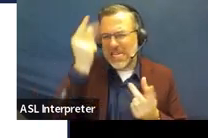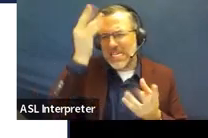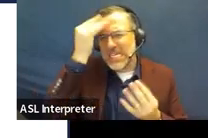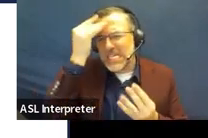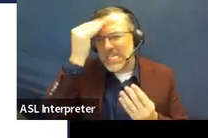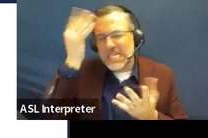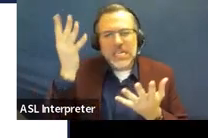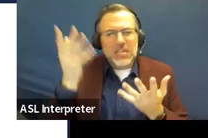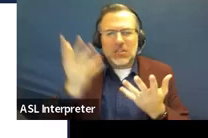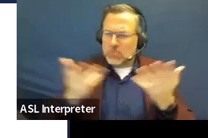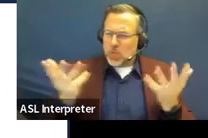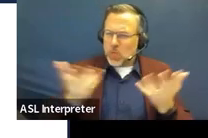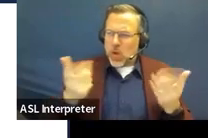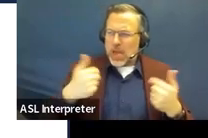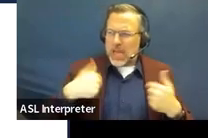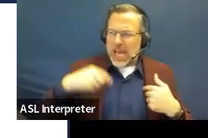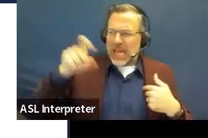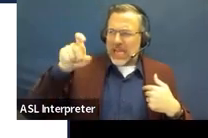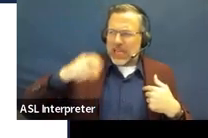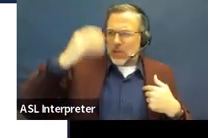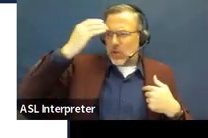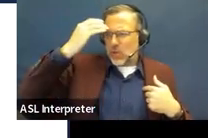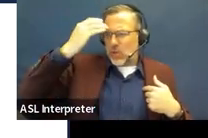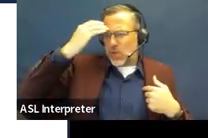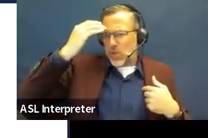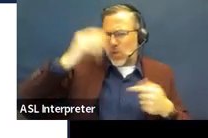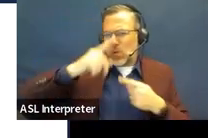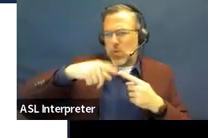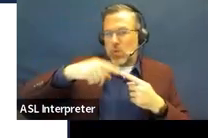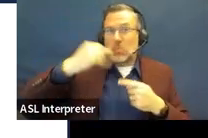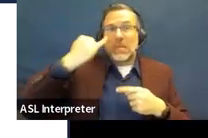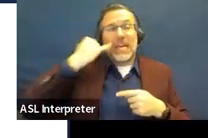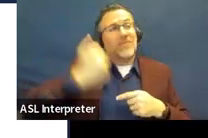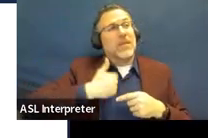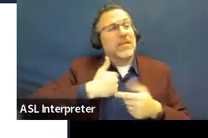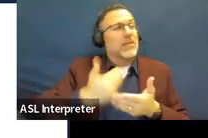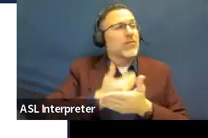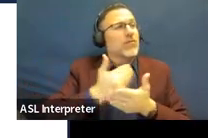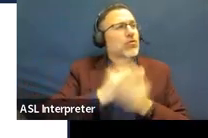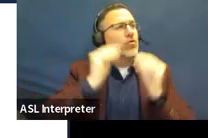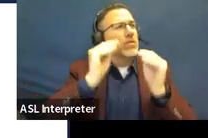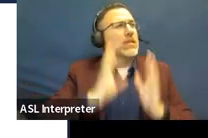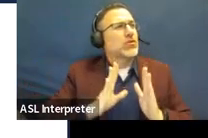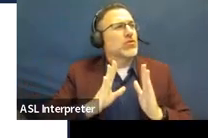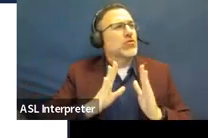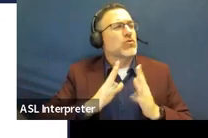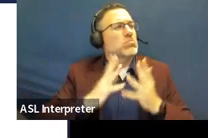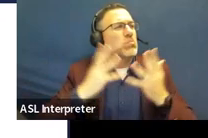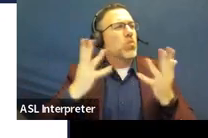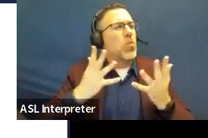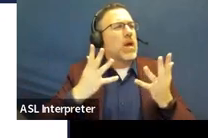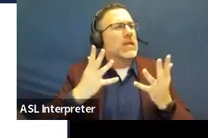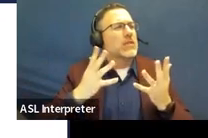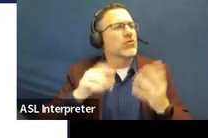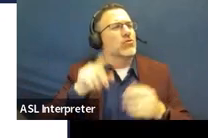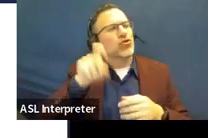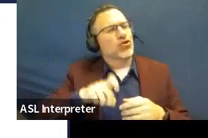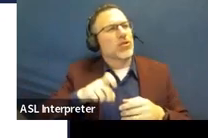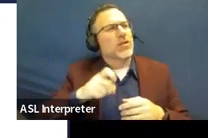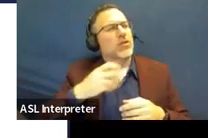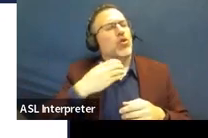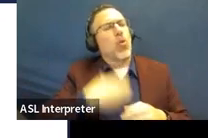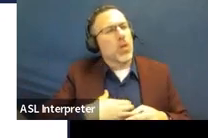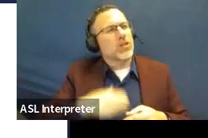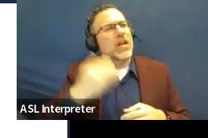about IEP meetings as a brand new teacher and what I now know and would have loved to know then.